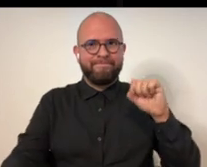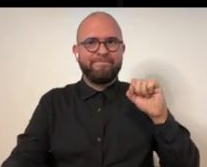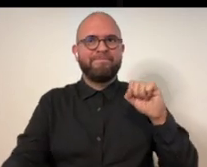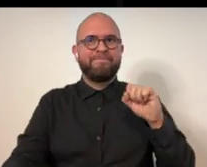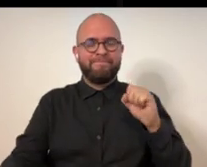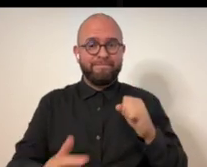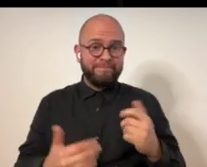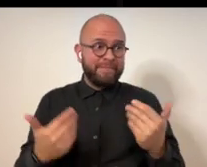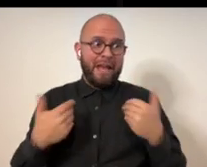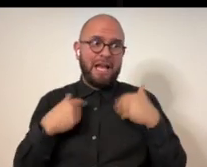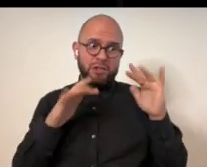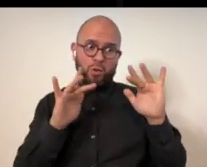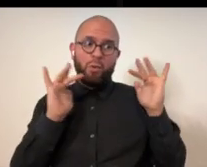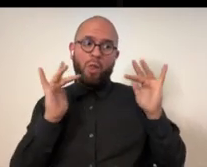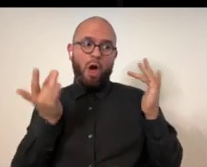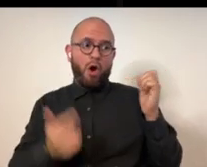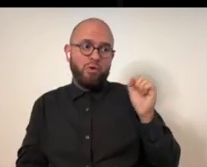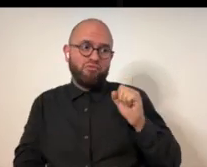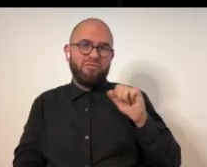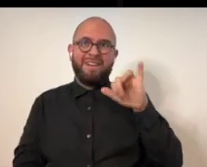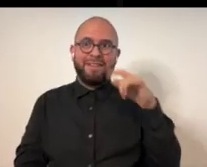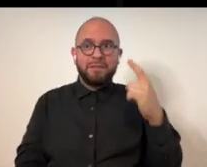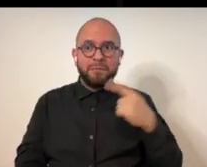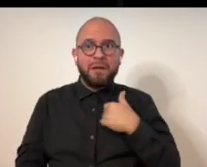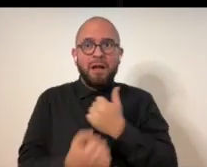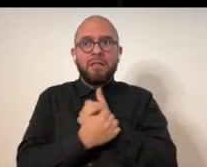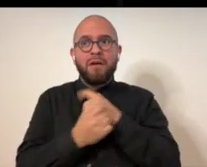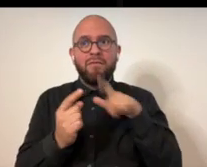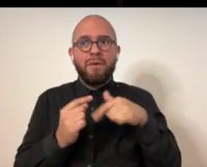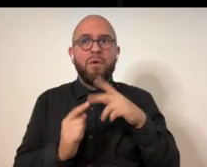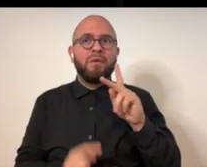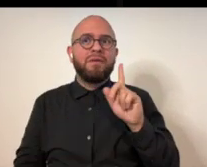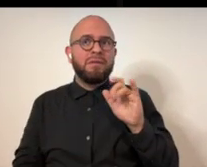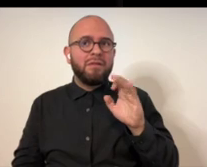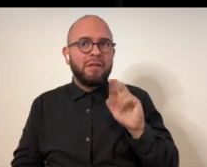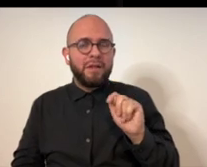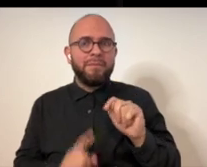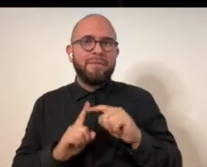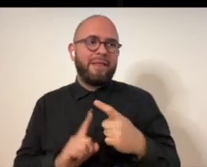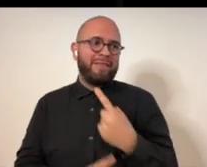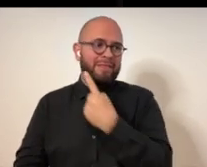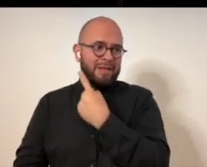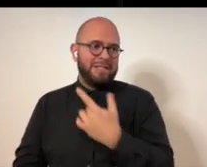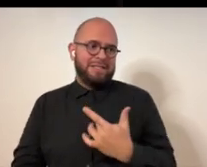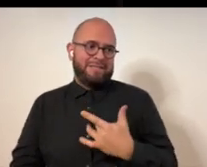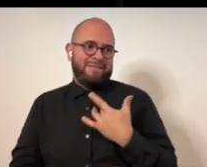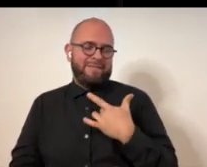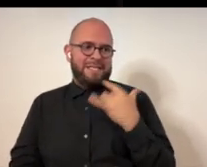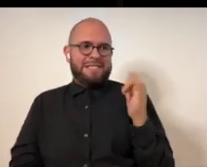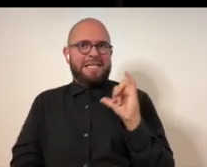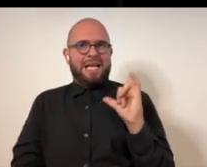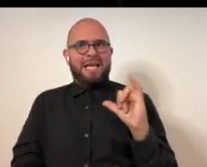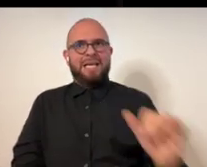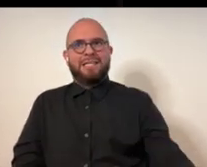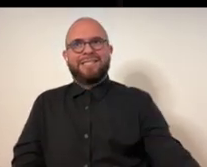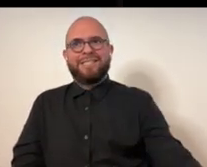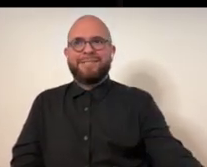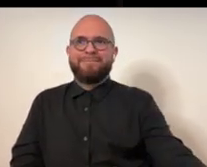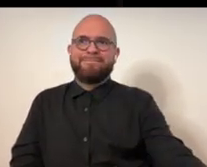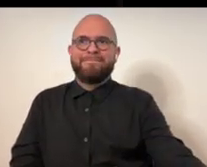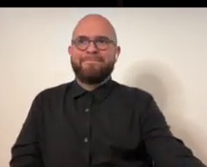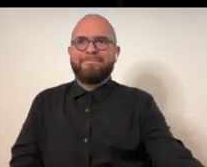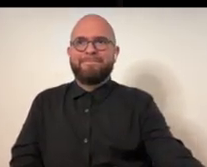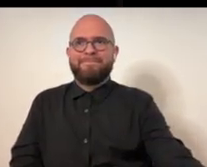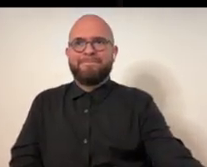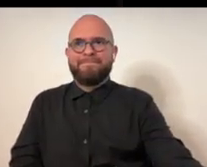story. It really does. And it has such a glow, which is also something I really love about Klimt, but